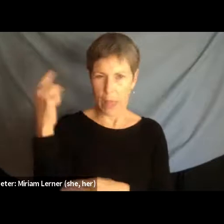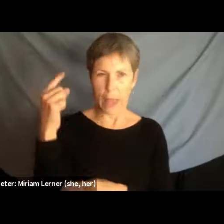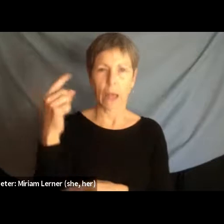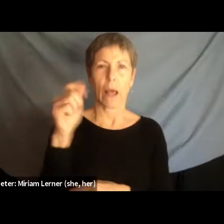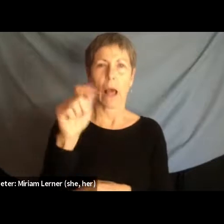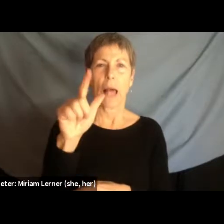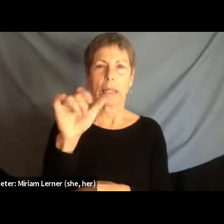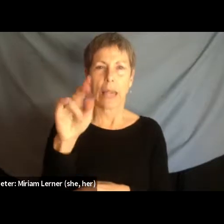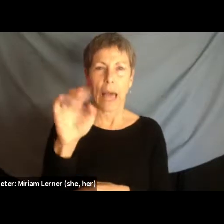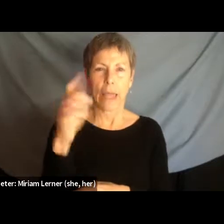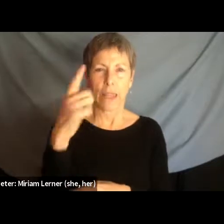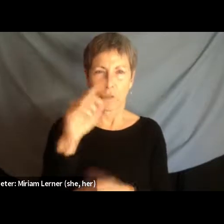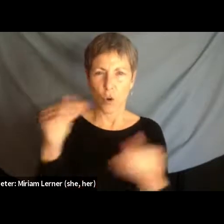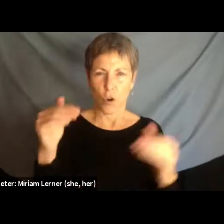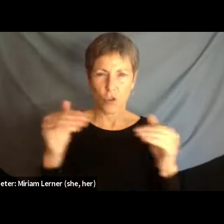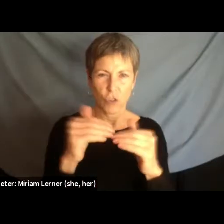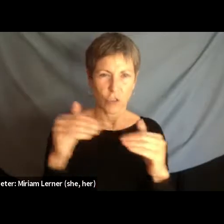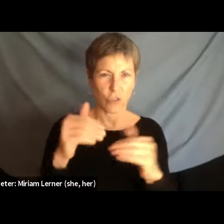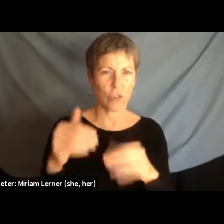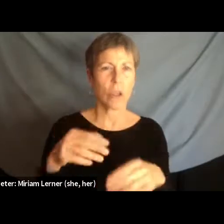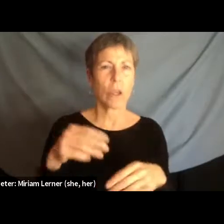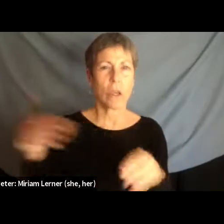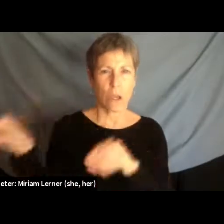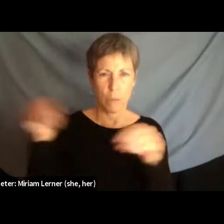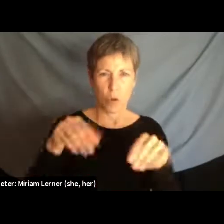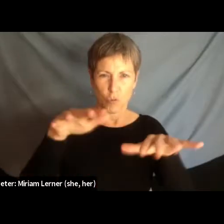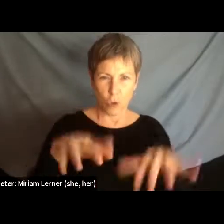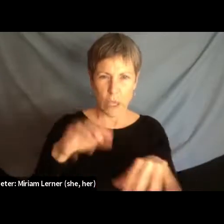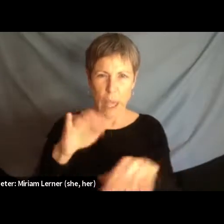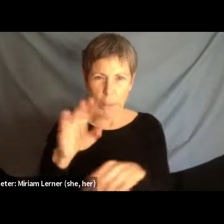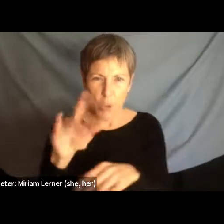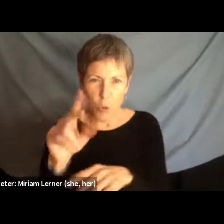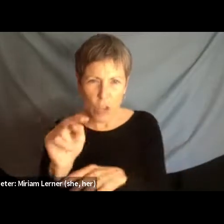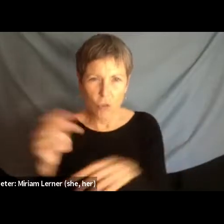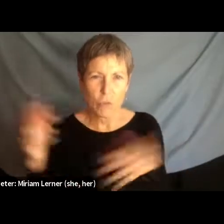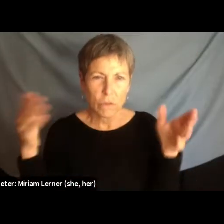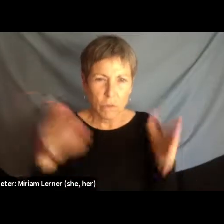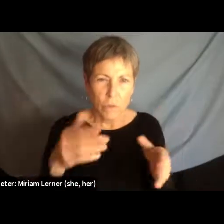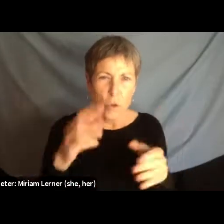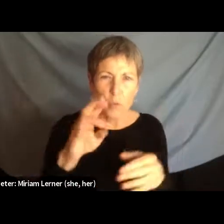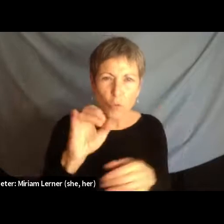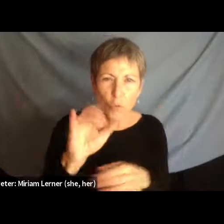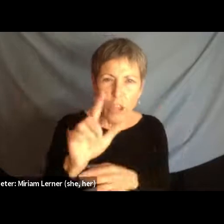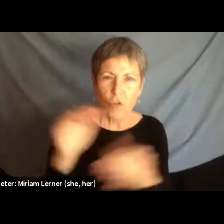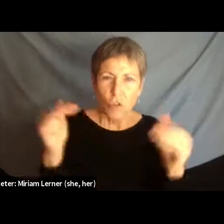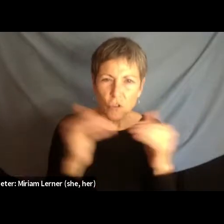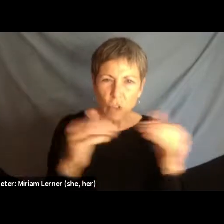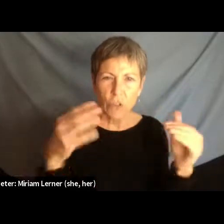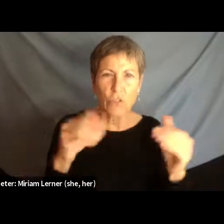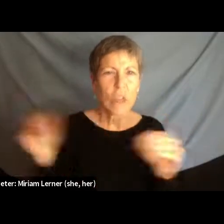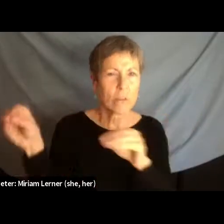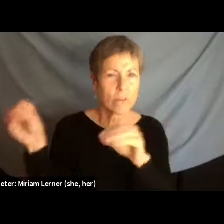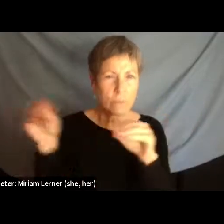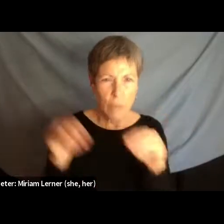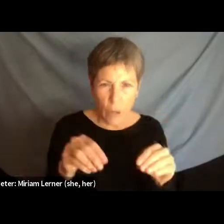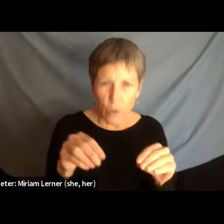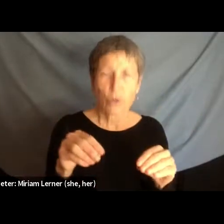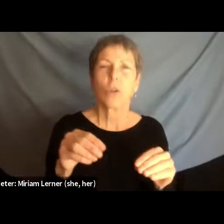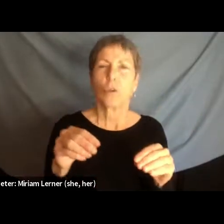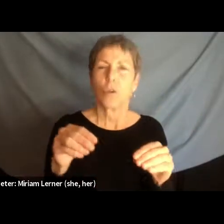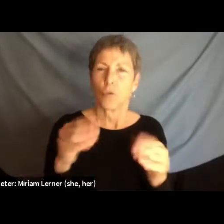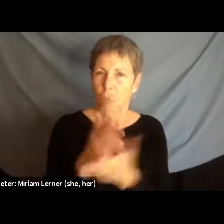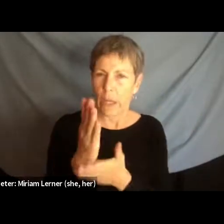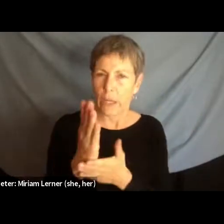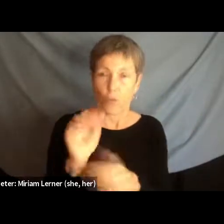where we focus on racial justice and also migrant rights. And what that means is sort of working with Black people here in the